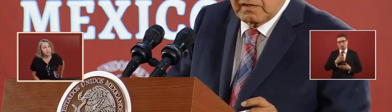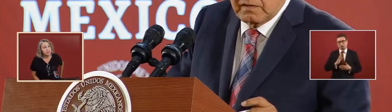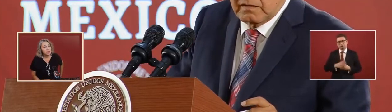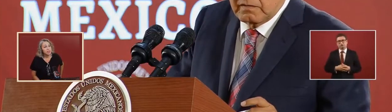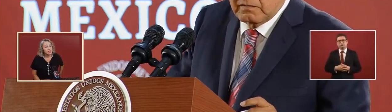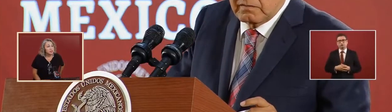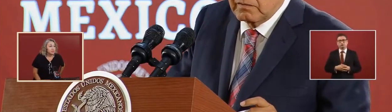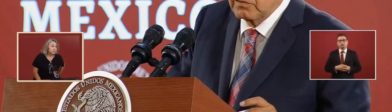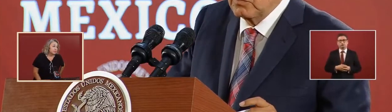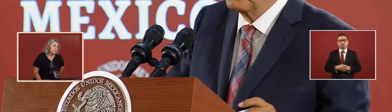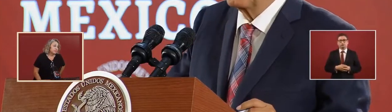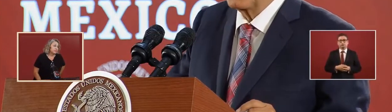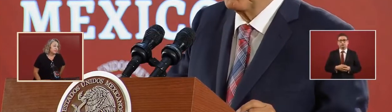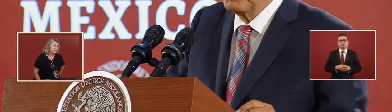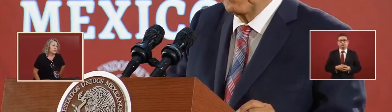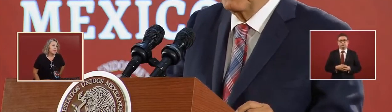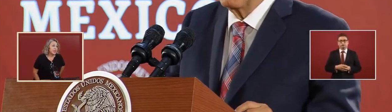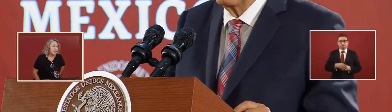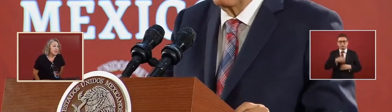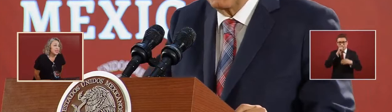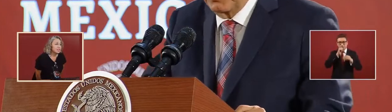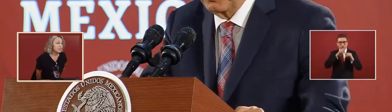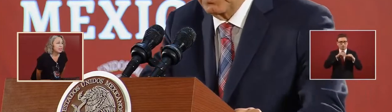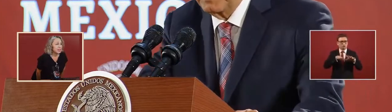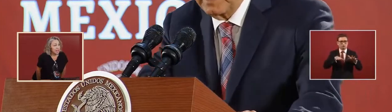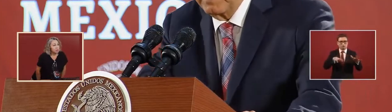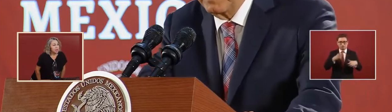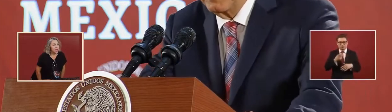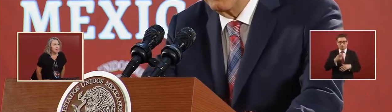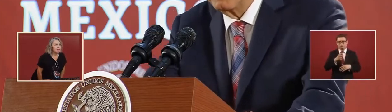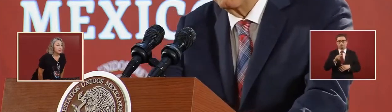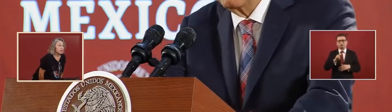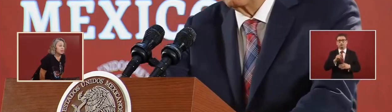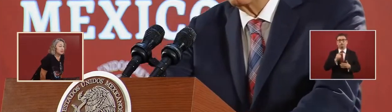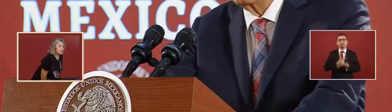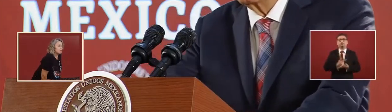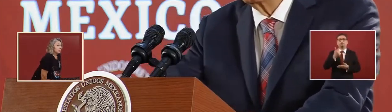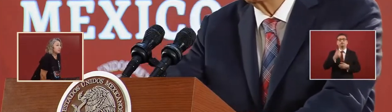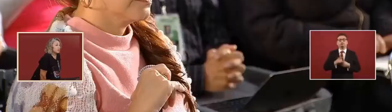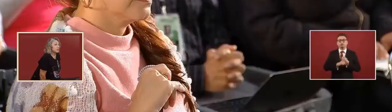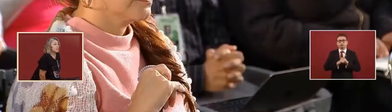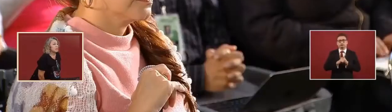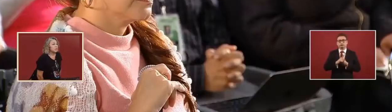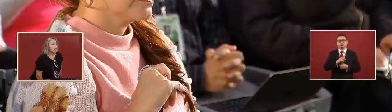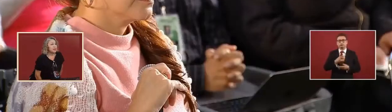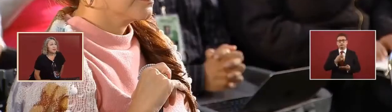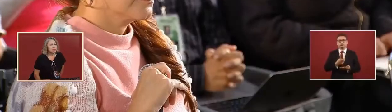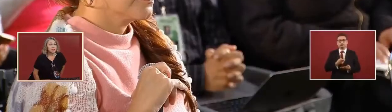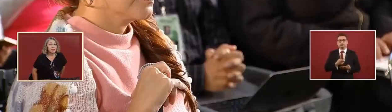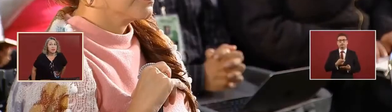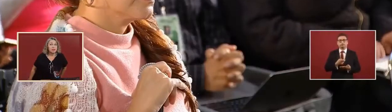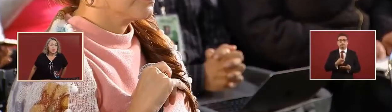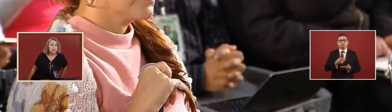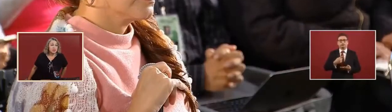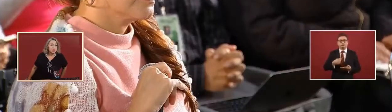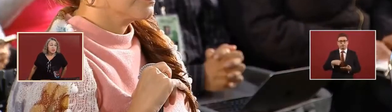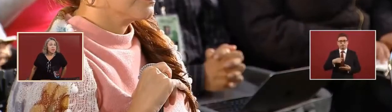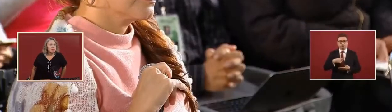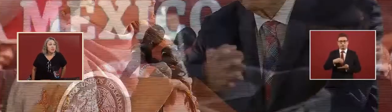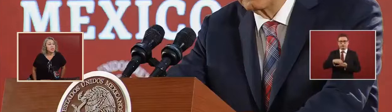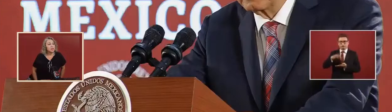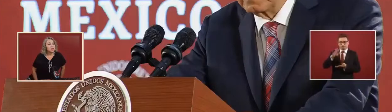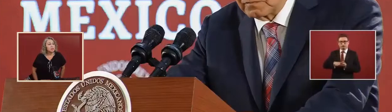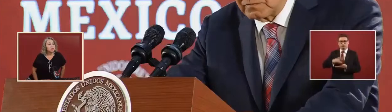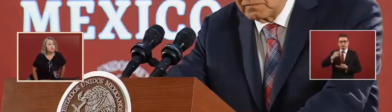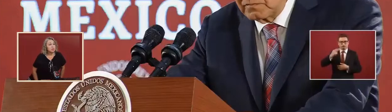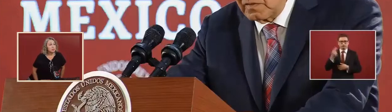and not due to the campaign but the matter it was an urgent